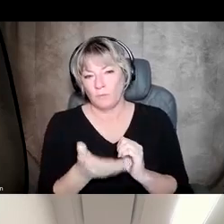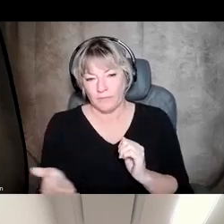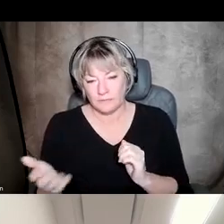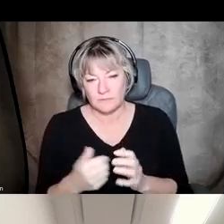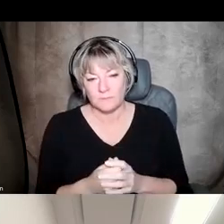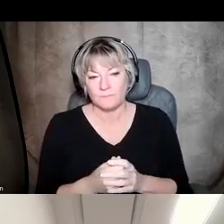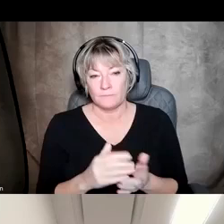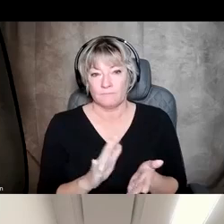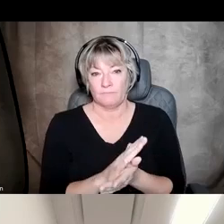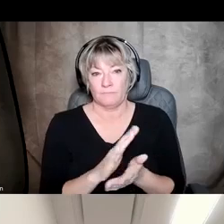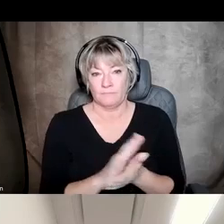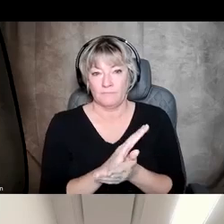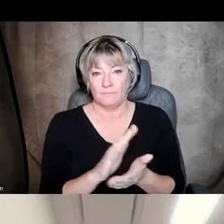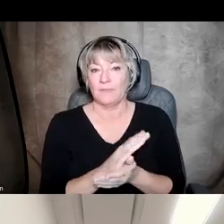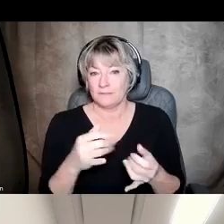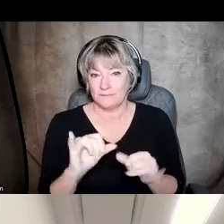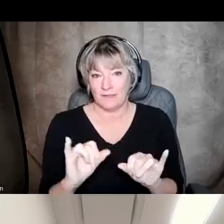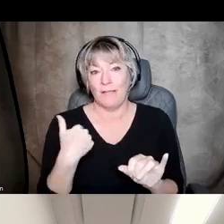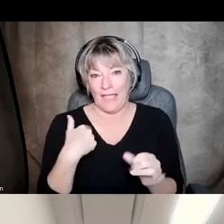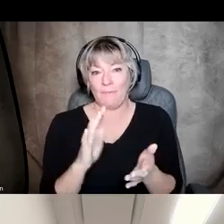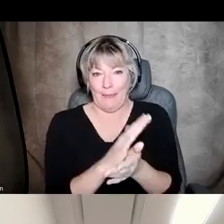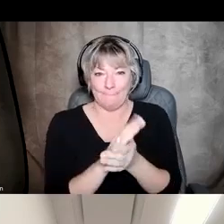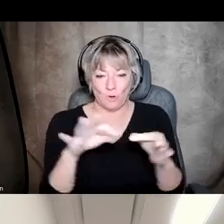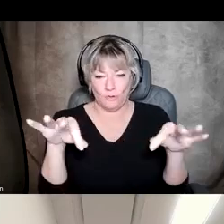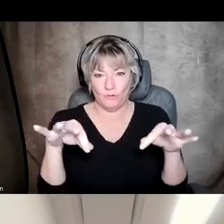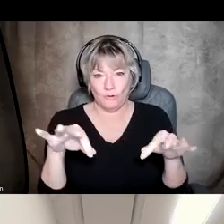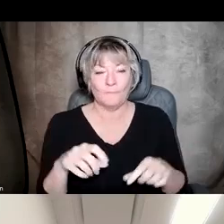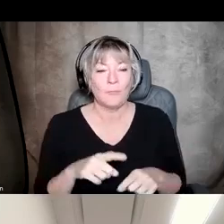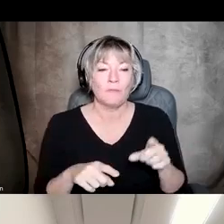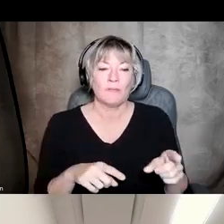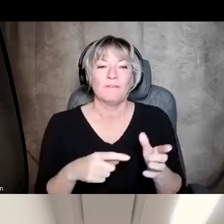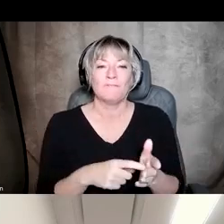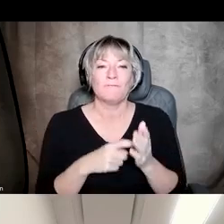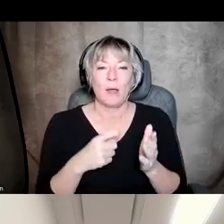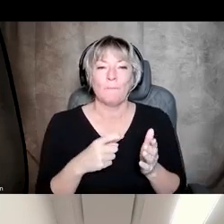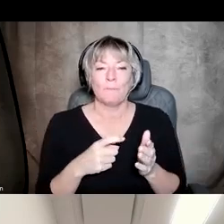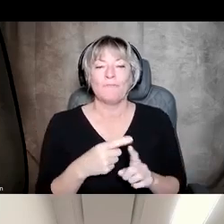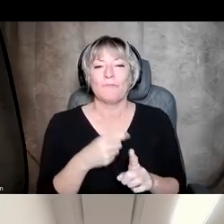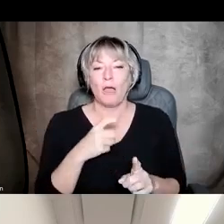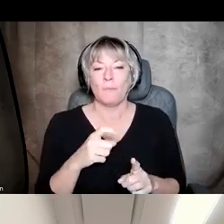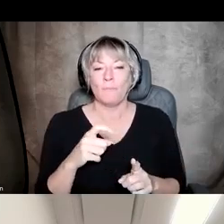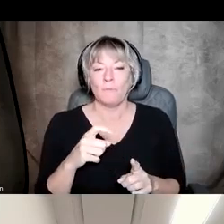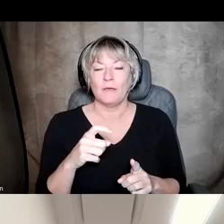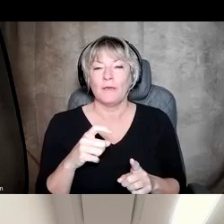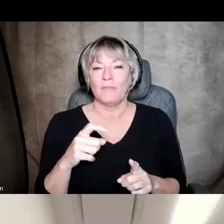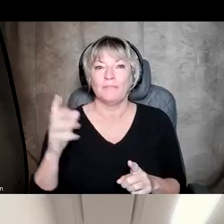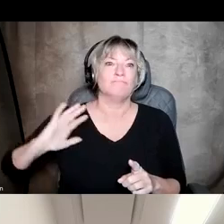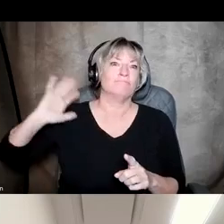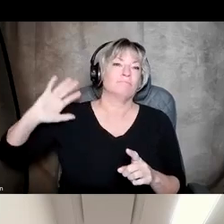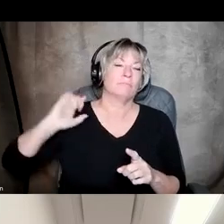Hard copy, they do still exist, but these are from the vaults, but they're really important milestones.